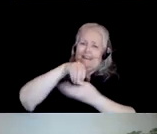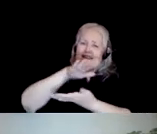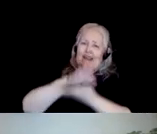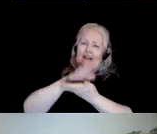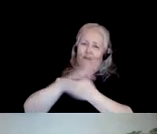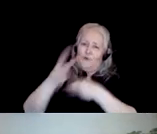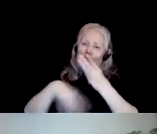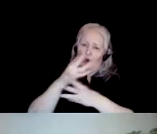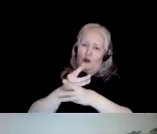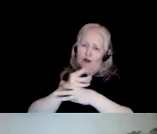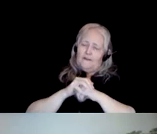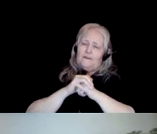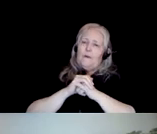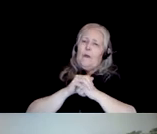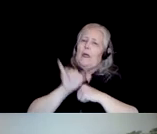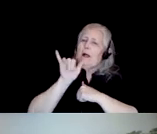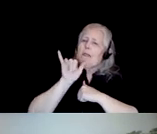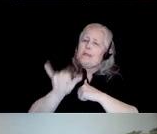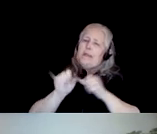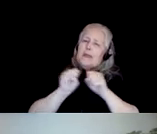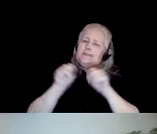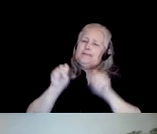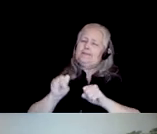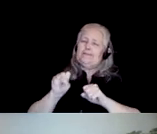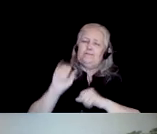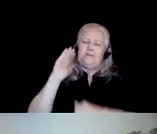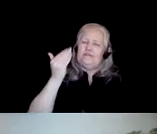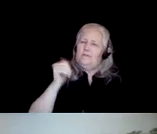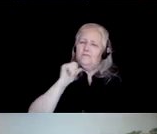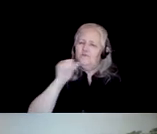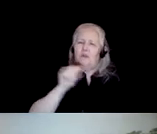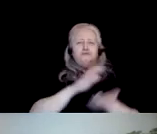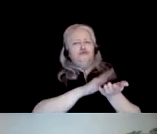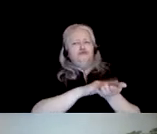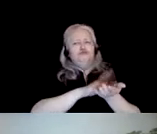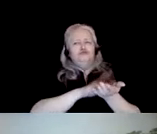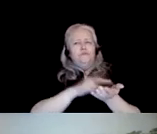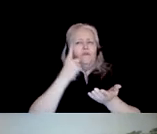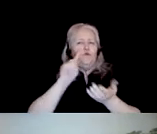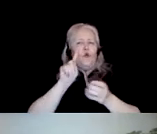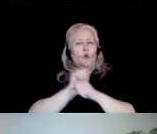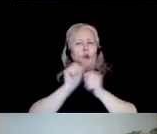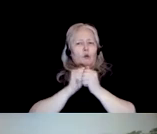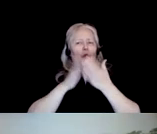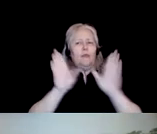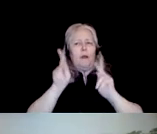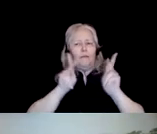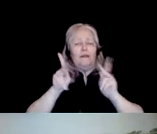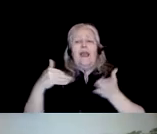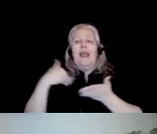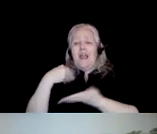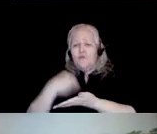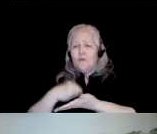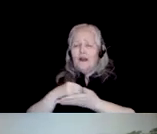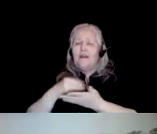it's a system that isn't really set up to reward this kind of public engagement work. Even though it's funding, it's new students, it's